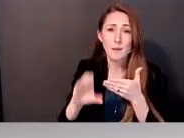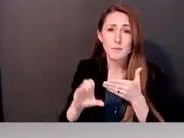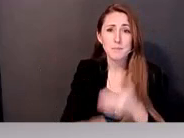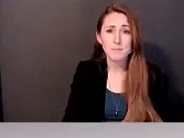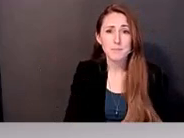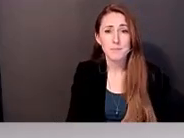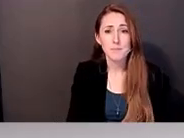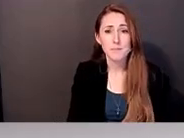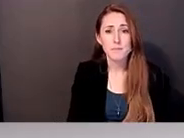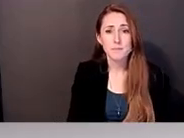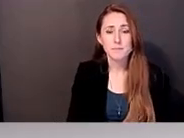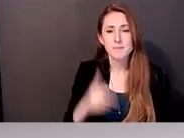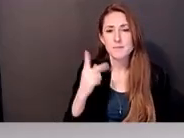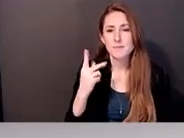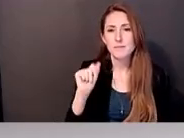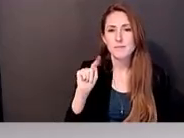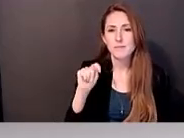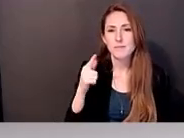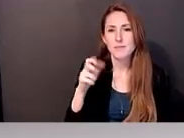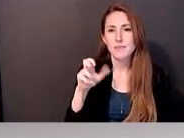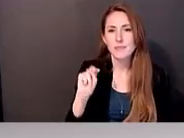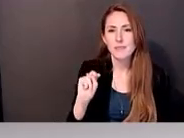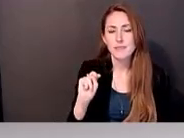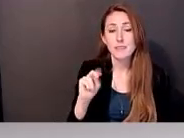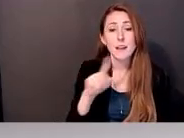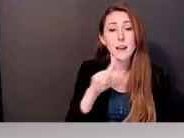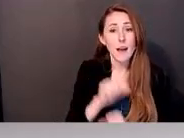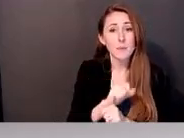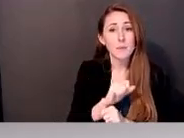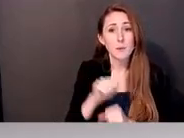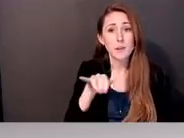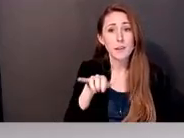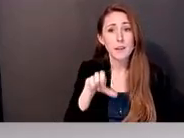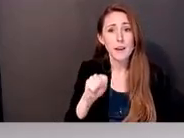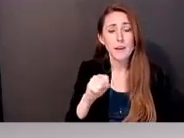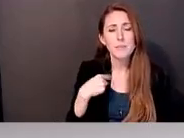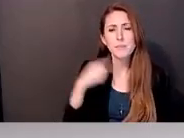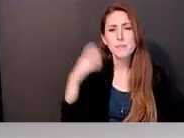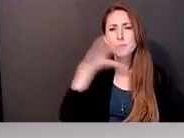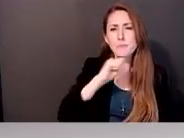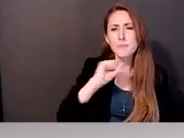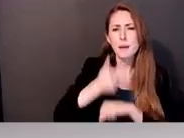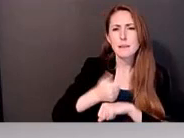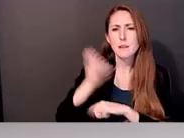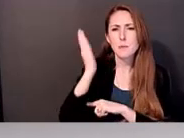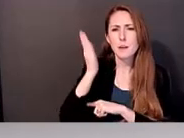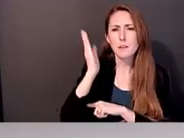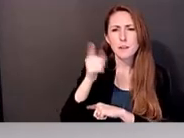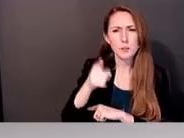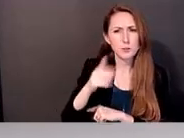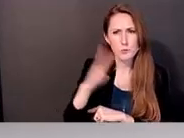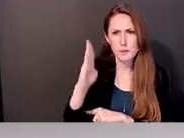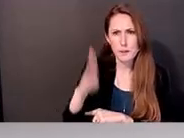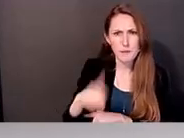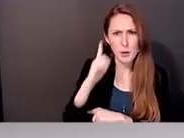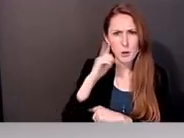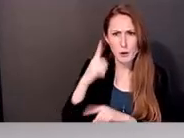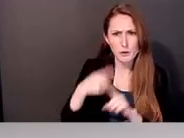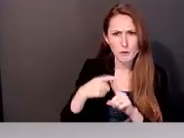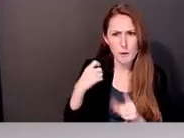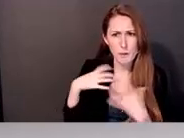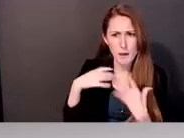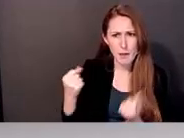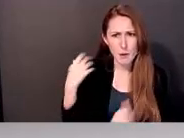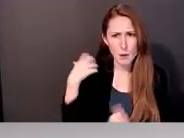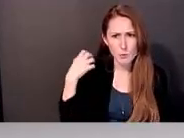Absolutely. Yeah. So is that, um, I'm kind of assuming from the presentation that you never did hear from health coaches, which maybe